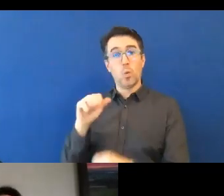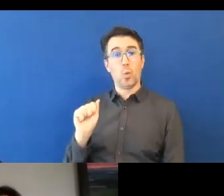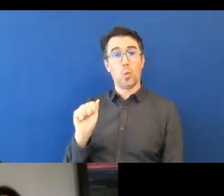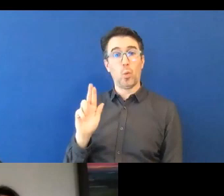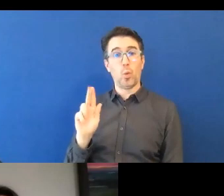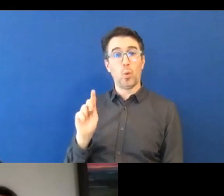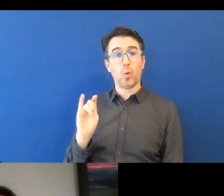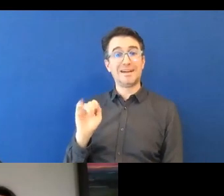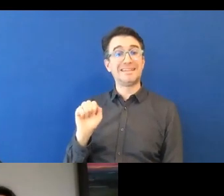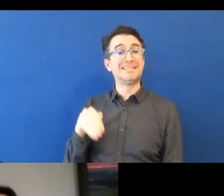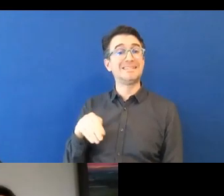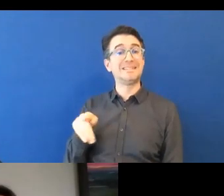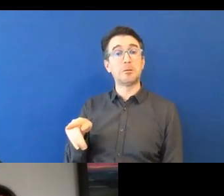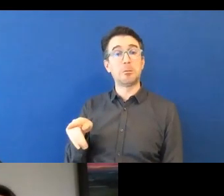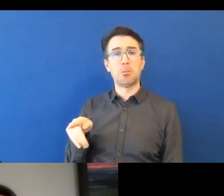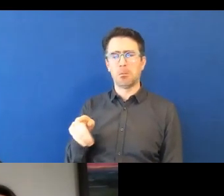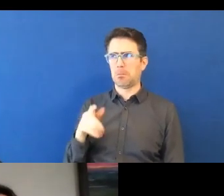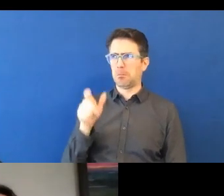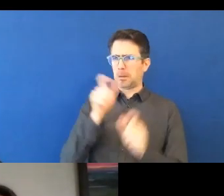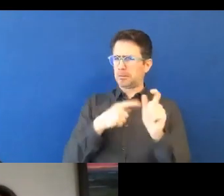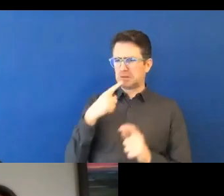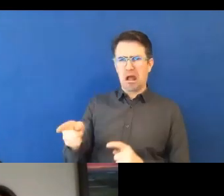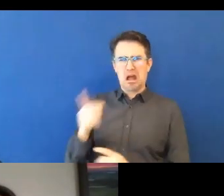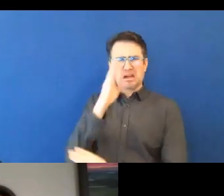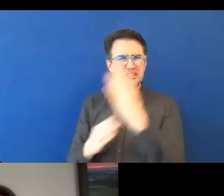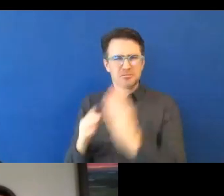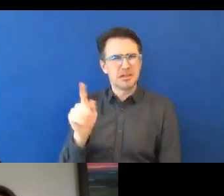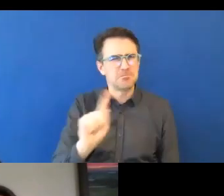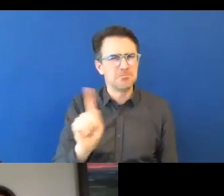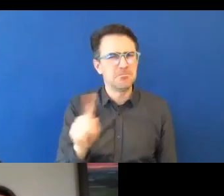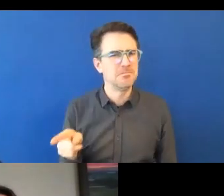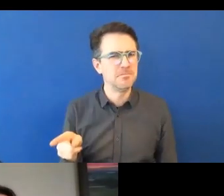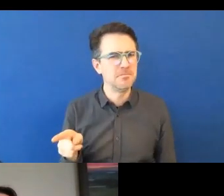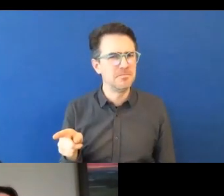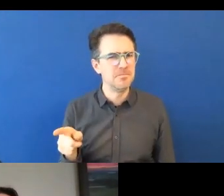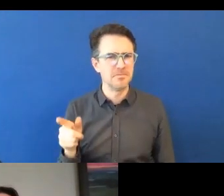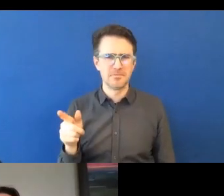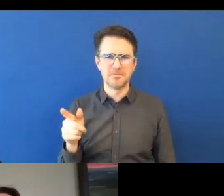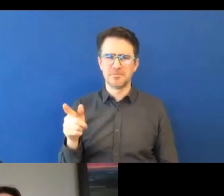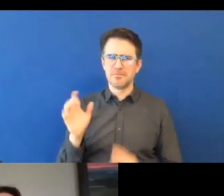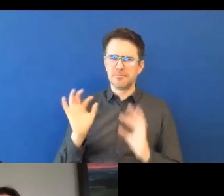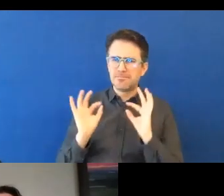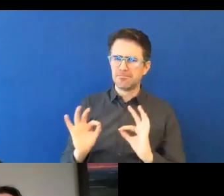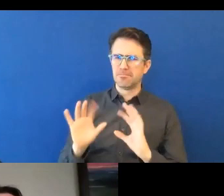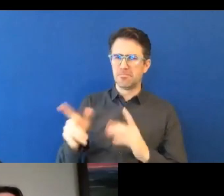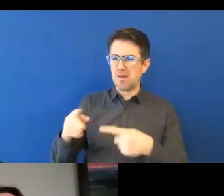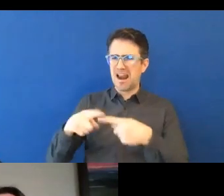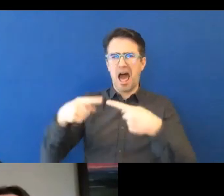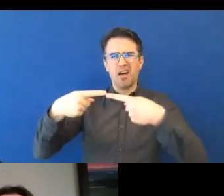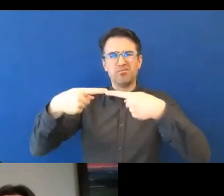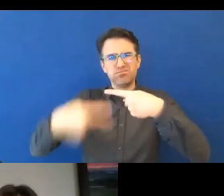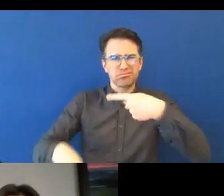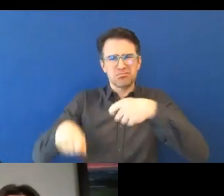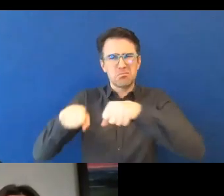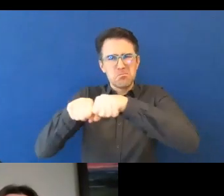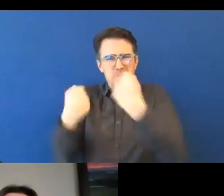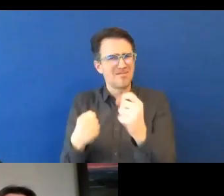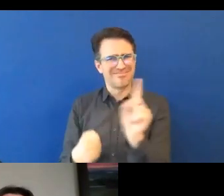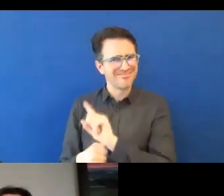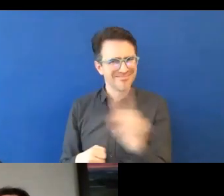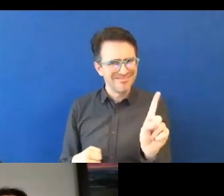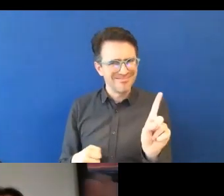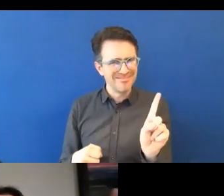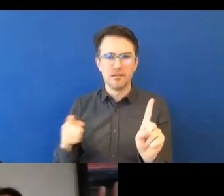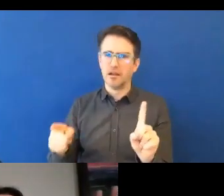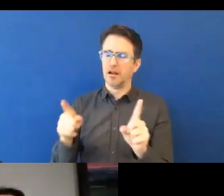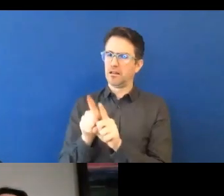initially it's become a little bit synonymous with autism, autism. But actually, autism is a neuro minority, it's